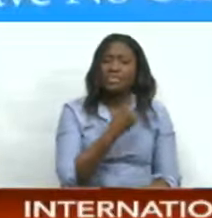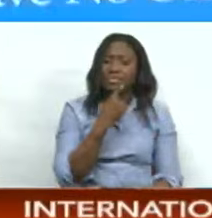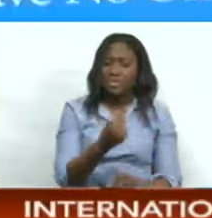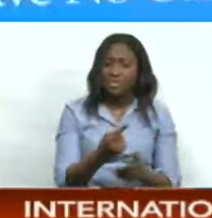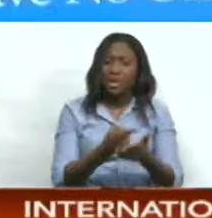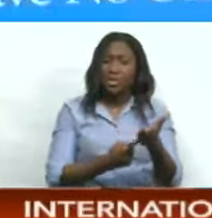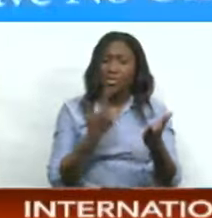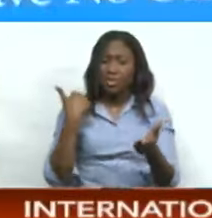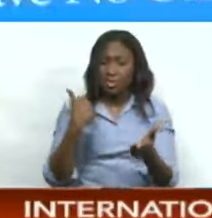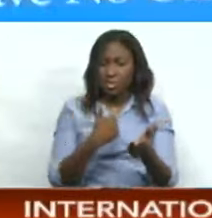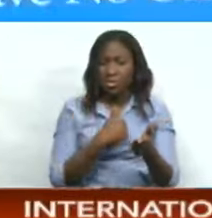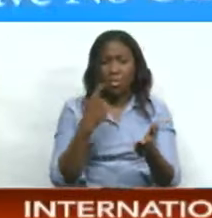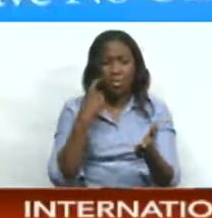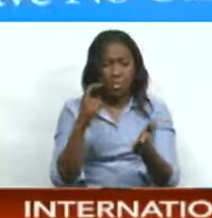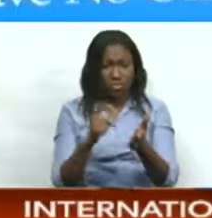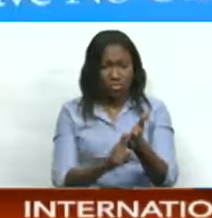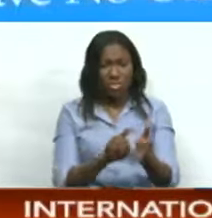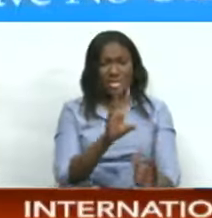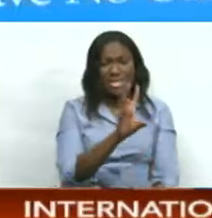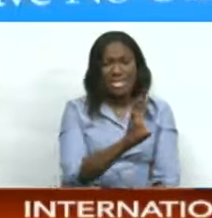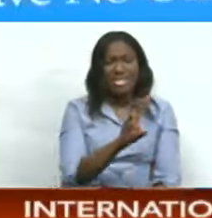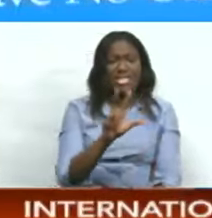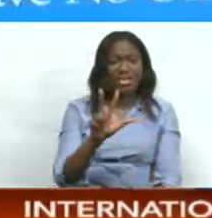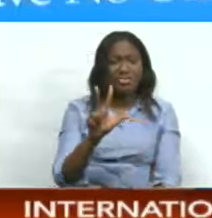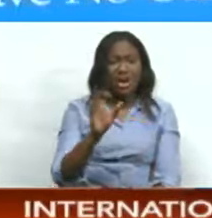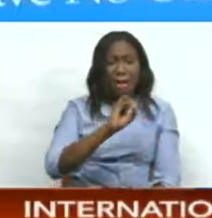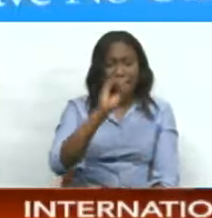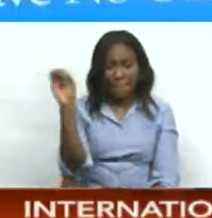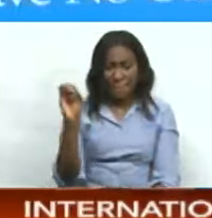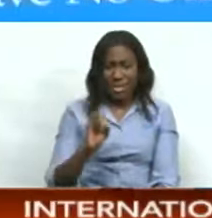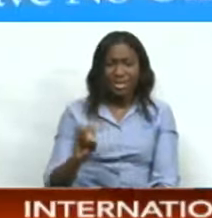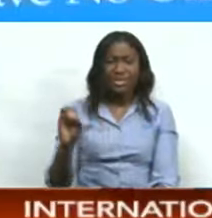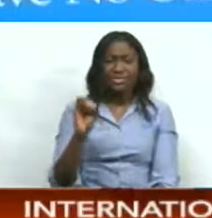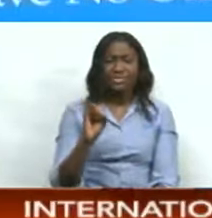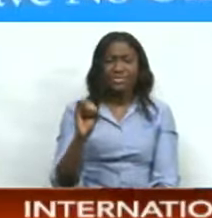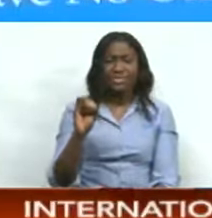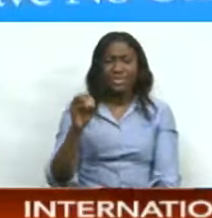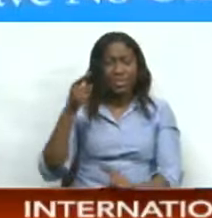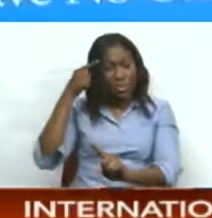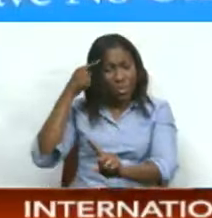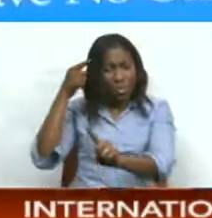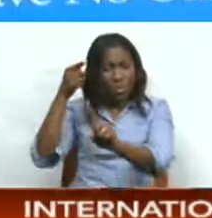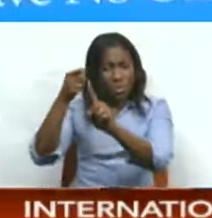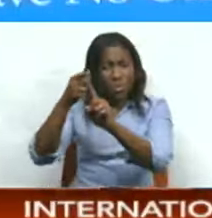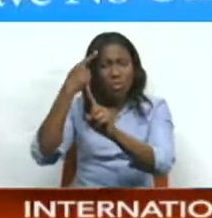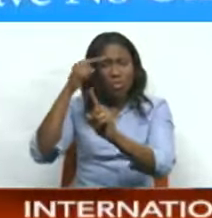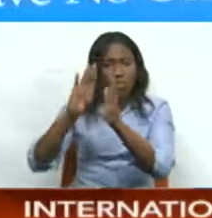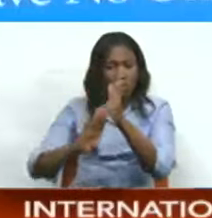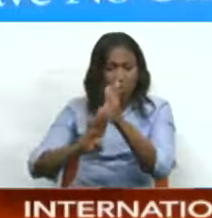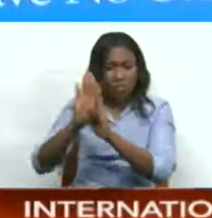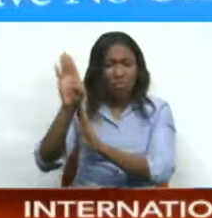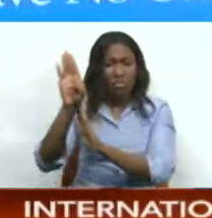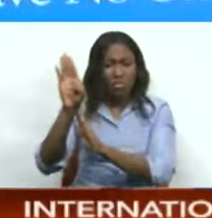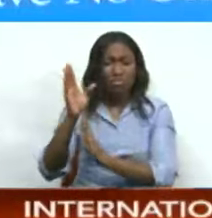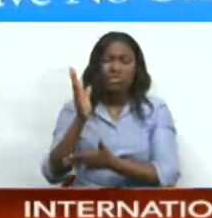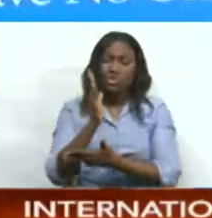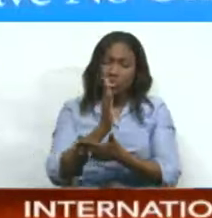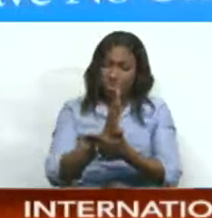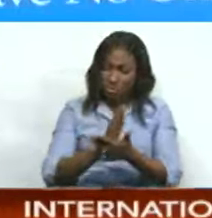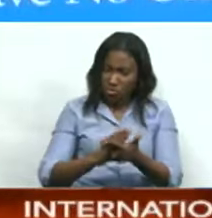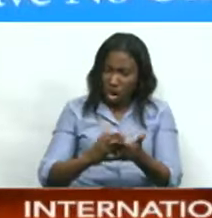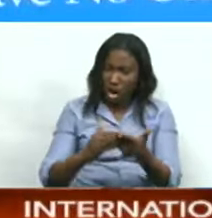is that 63 percent of the sustainable development goals have been already met and reached